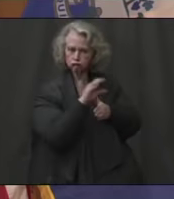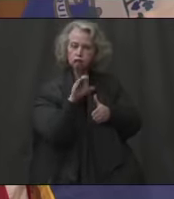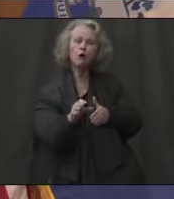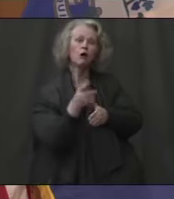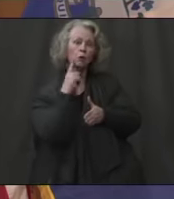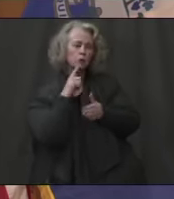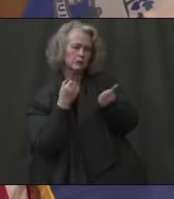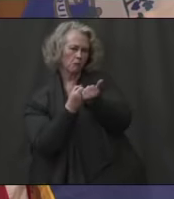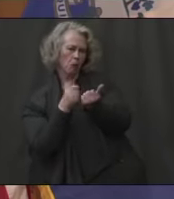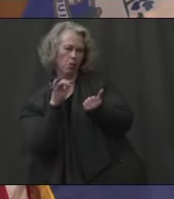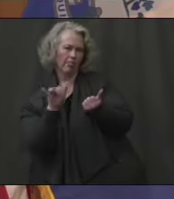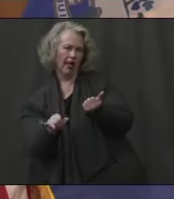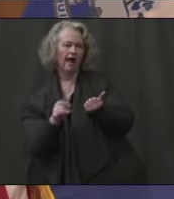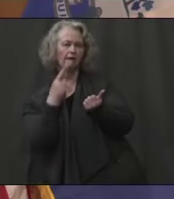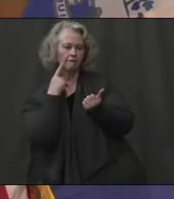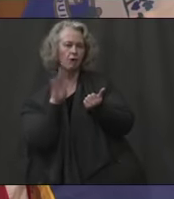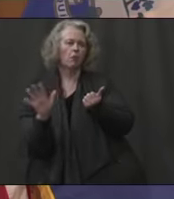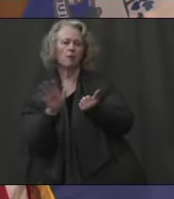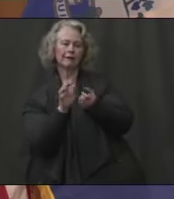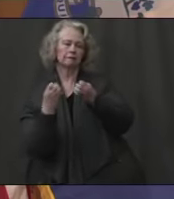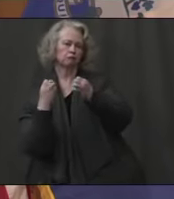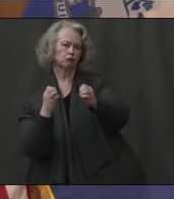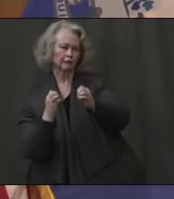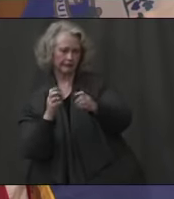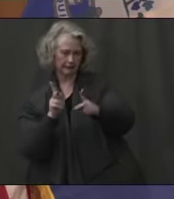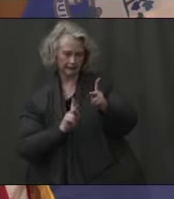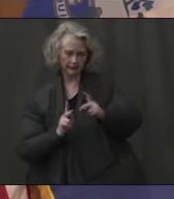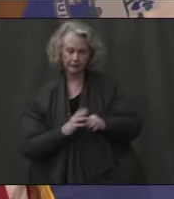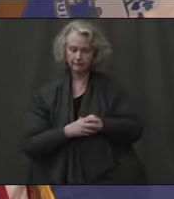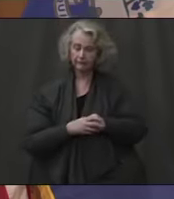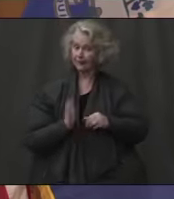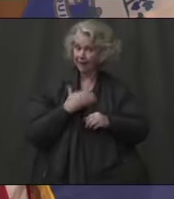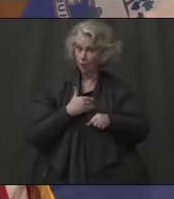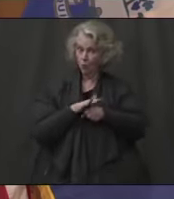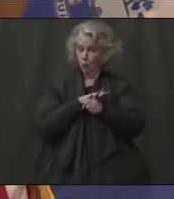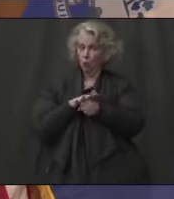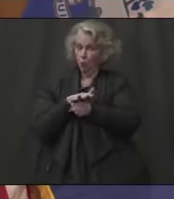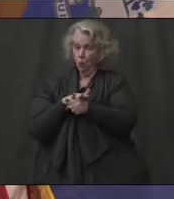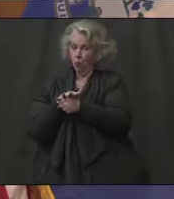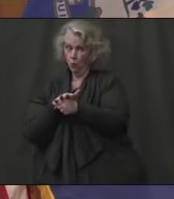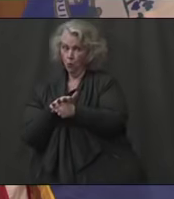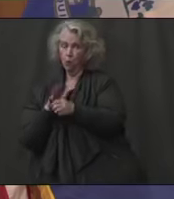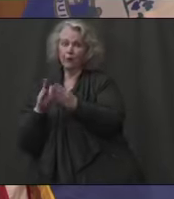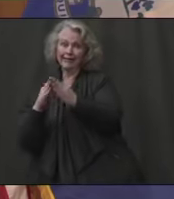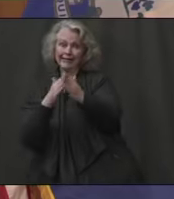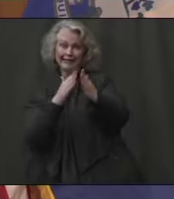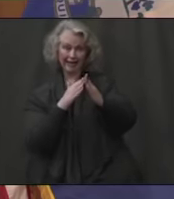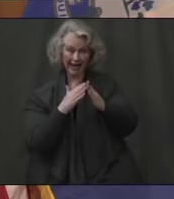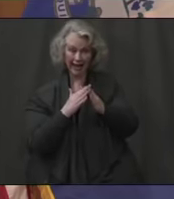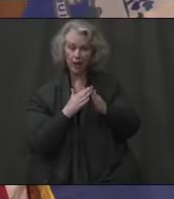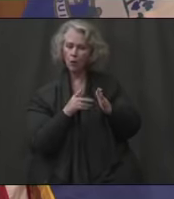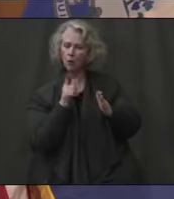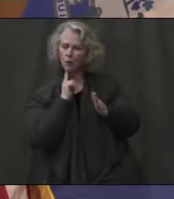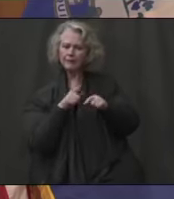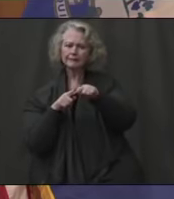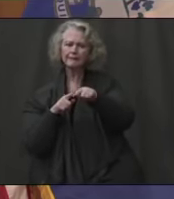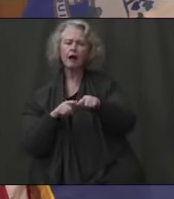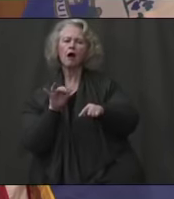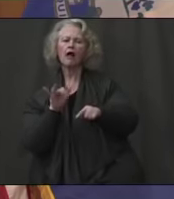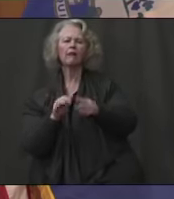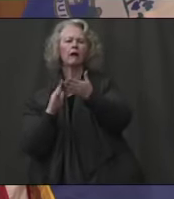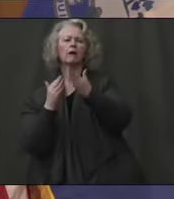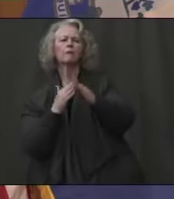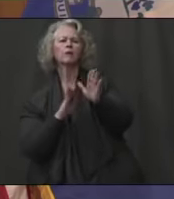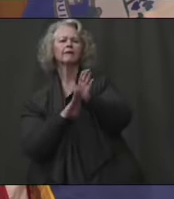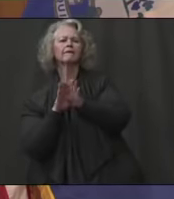emergency response needs. To our local municipalities that often rely on the community development block grant